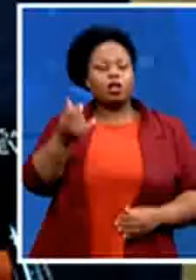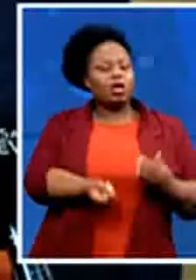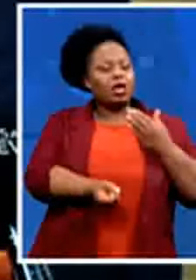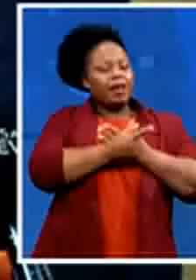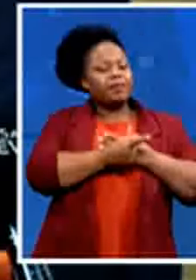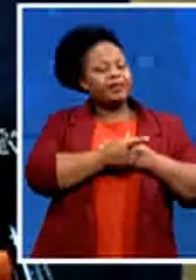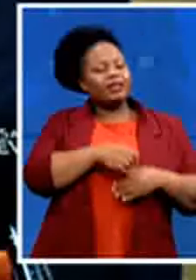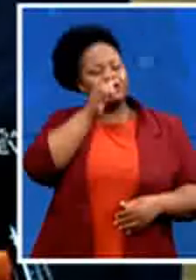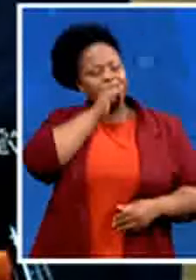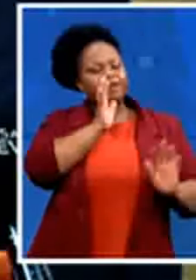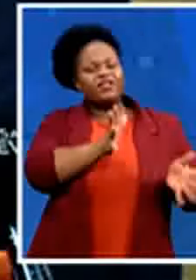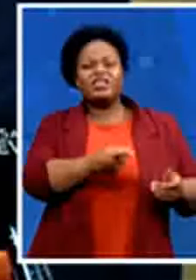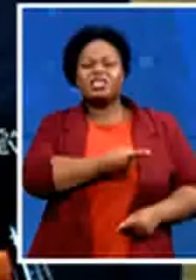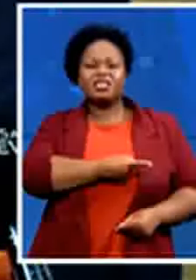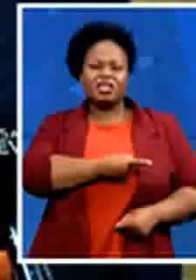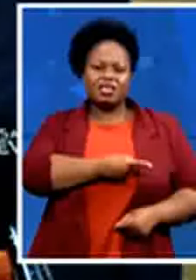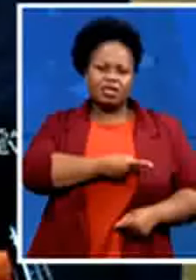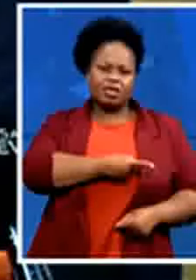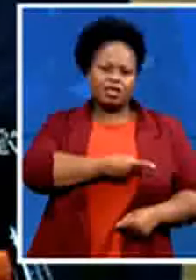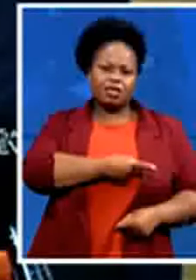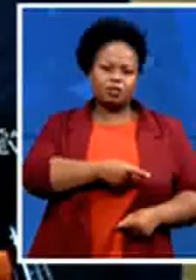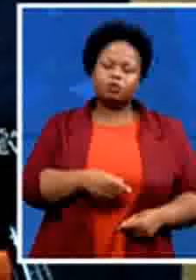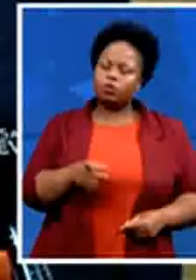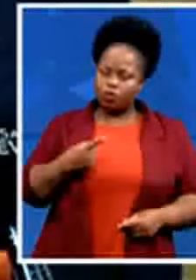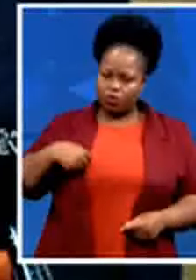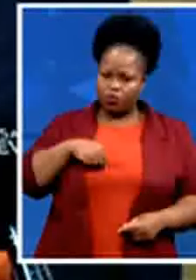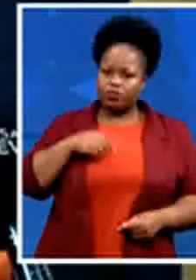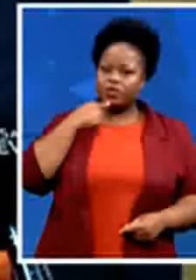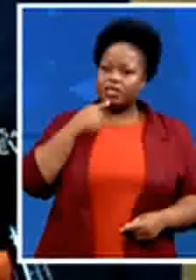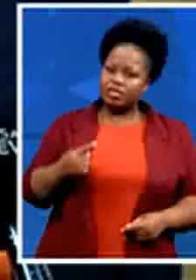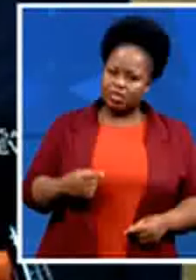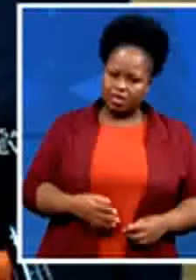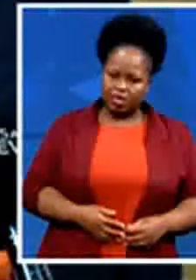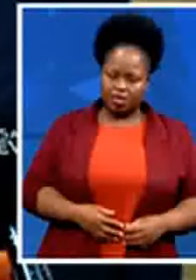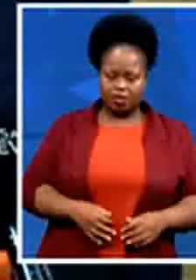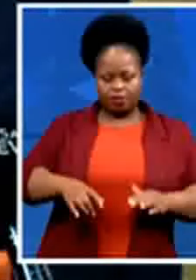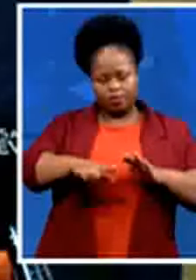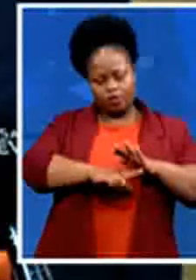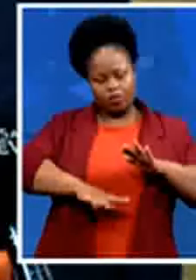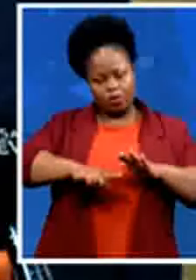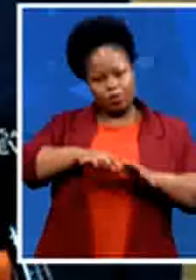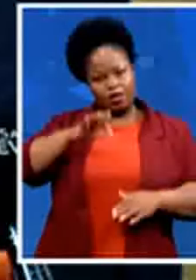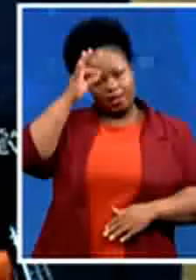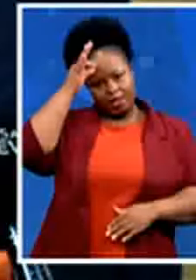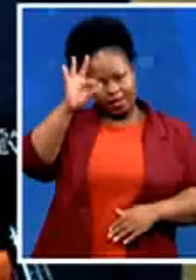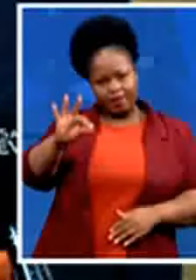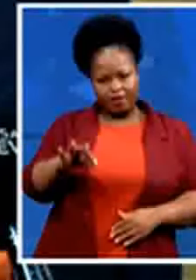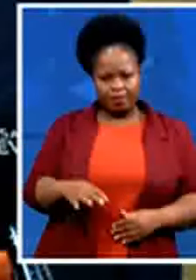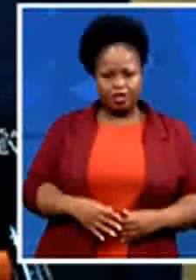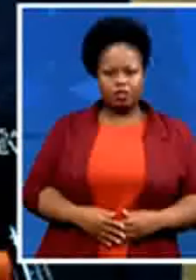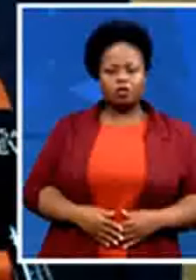we say that as local government we must take more responsibility